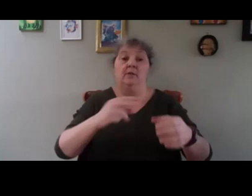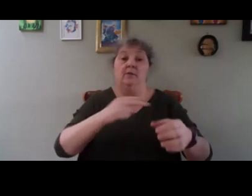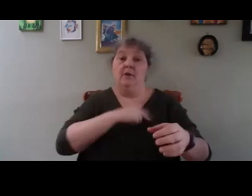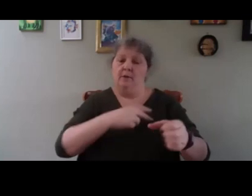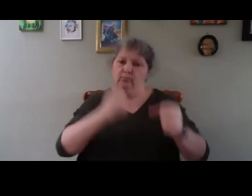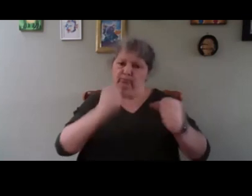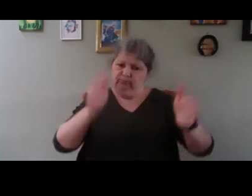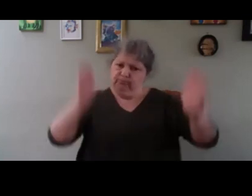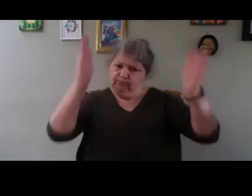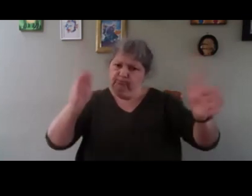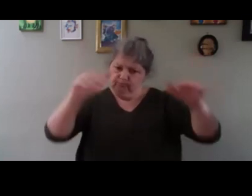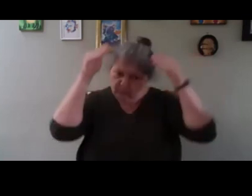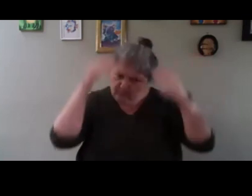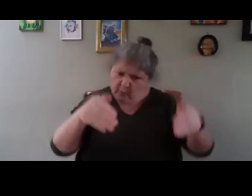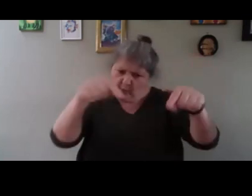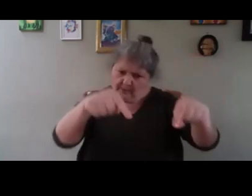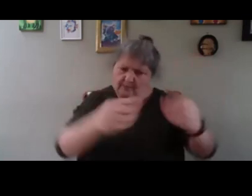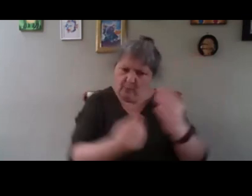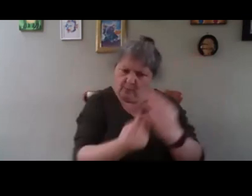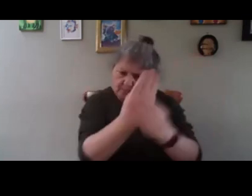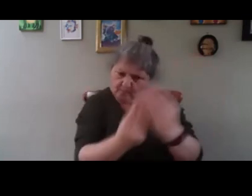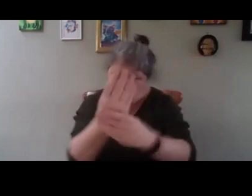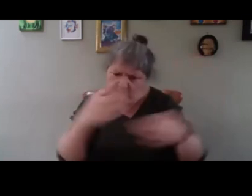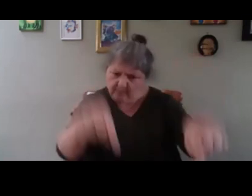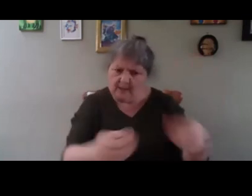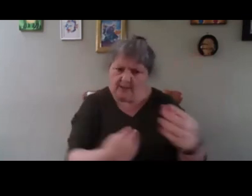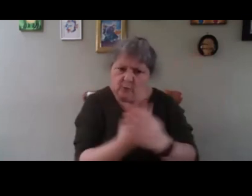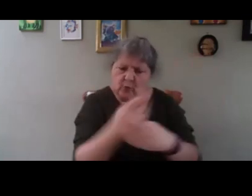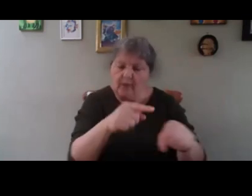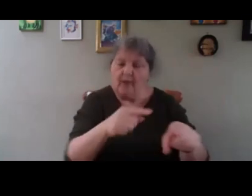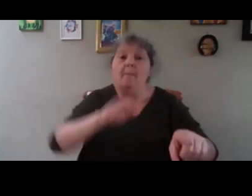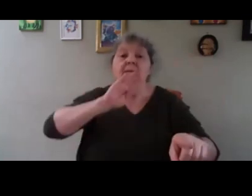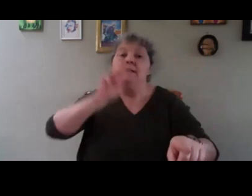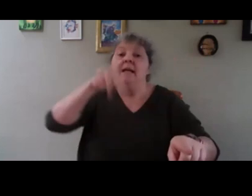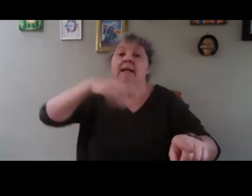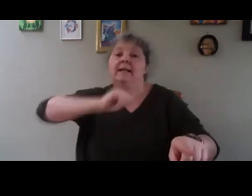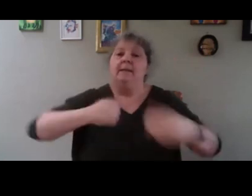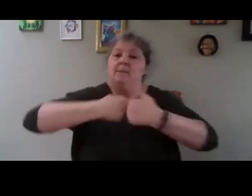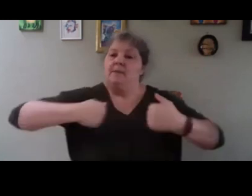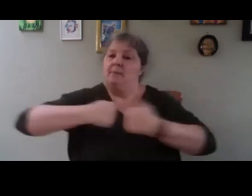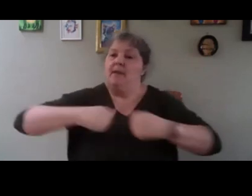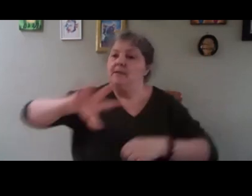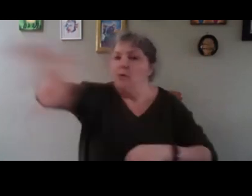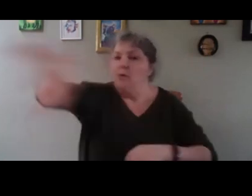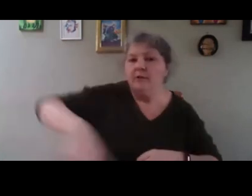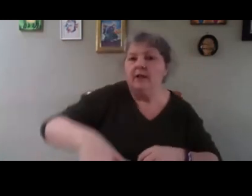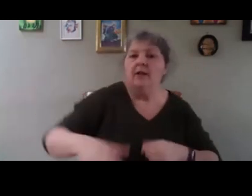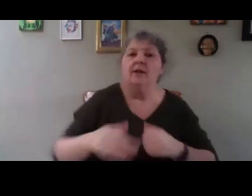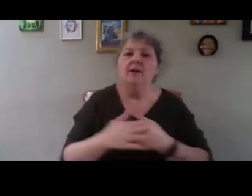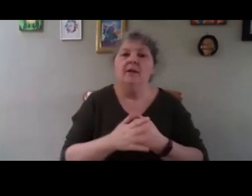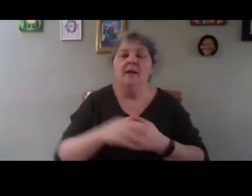very intensive, then you can keep space for nature, for meadows,